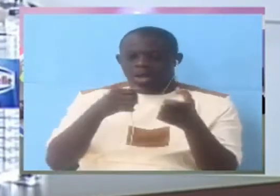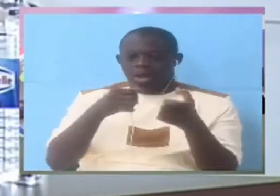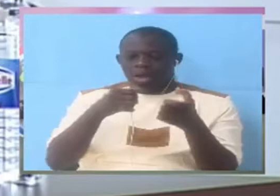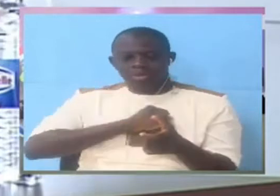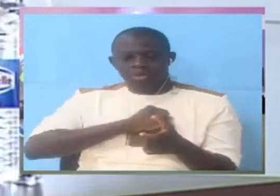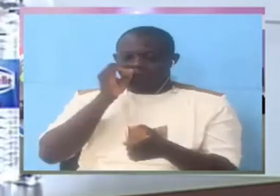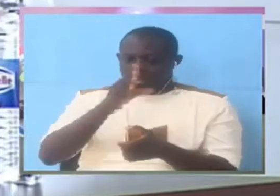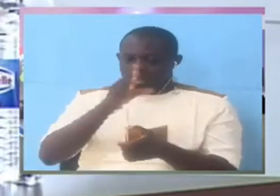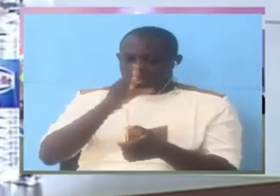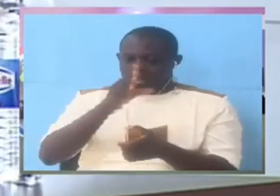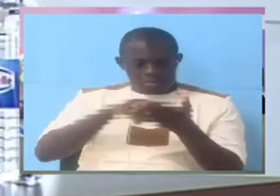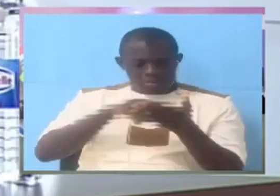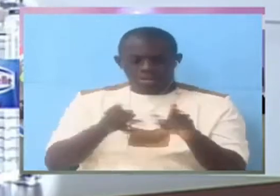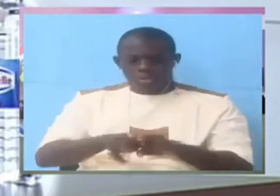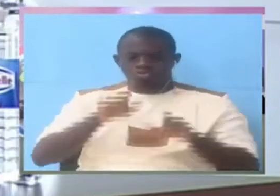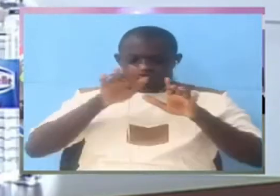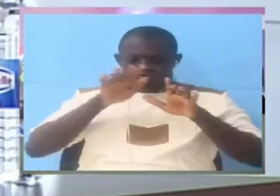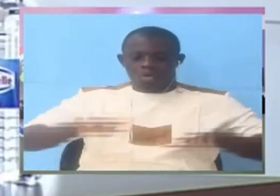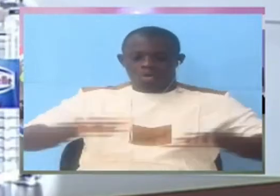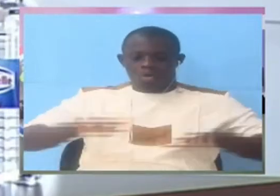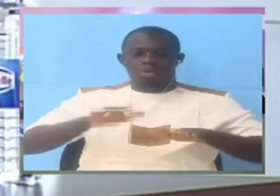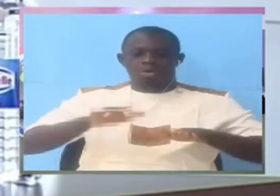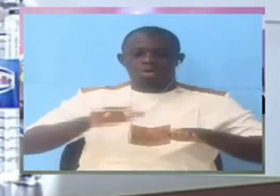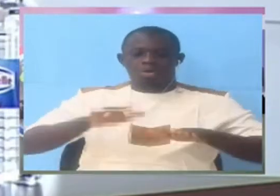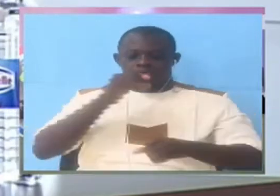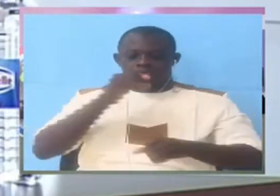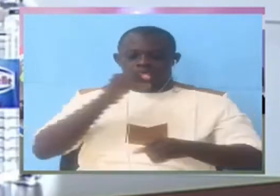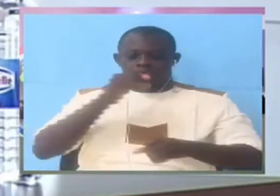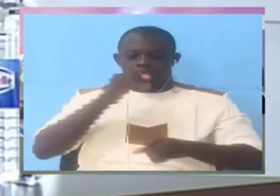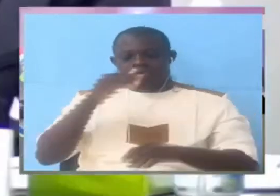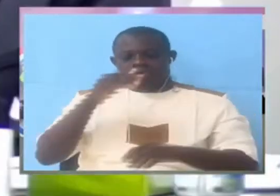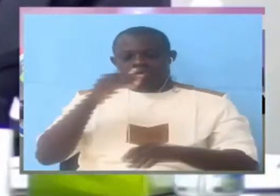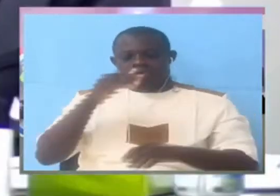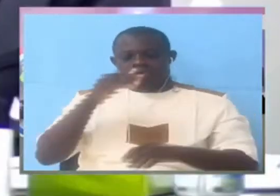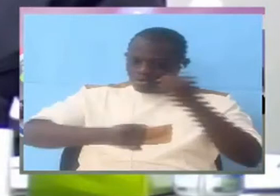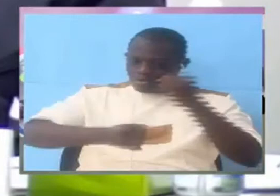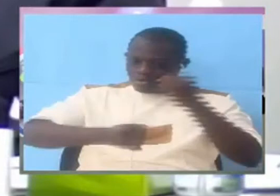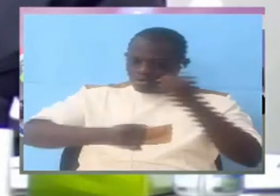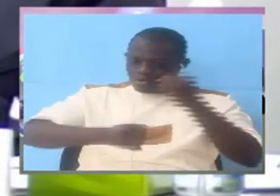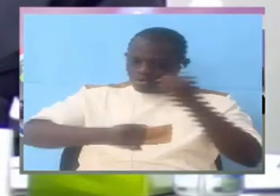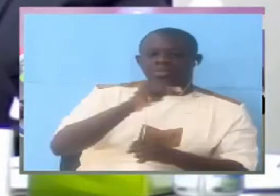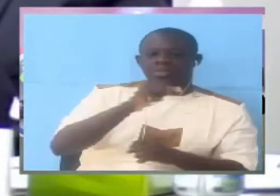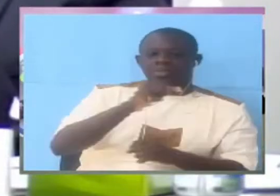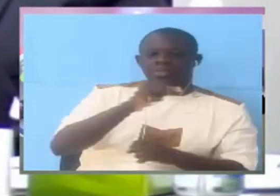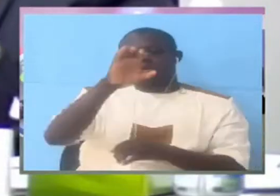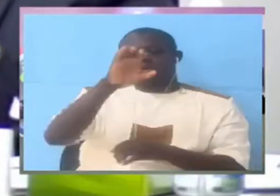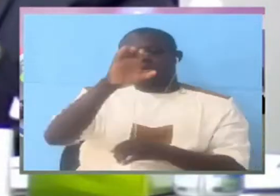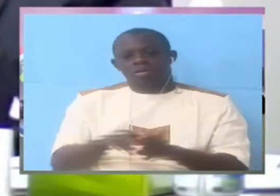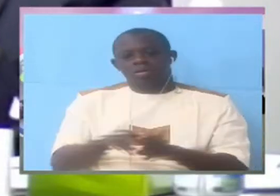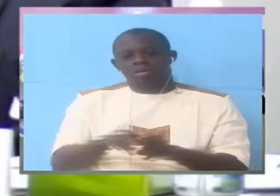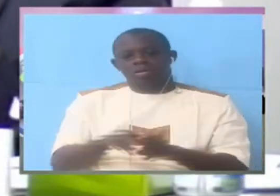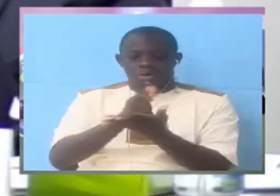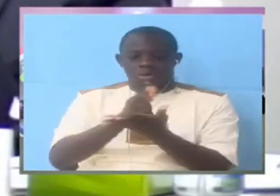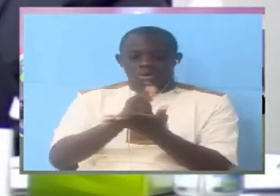in mandinka i cannot make me run from this country we all know that people at the